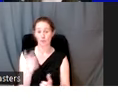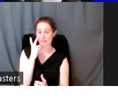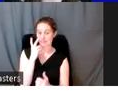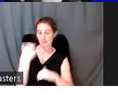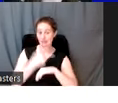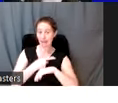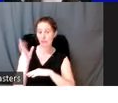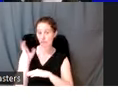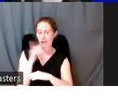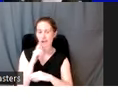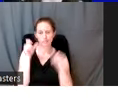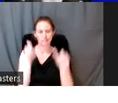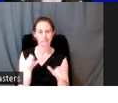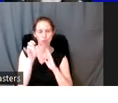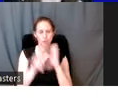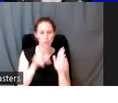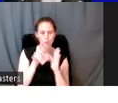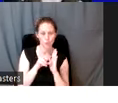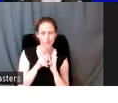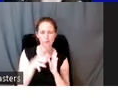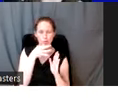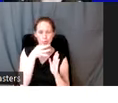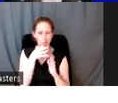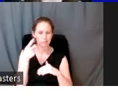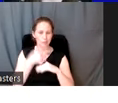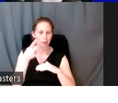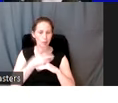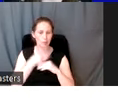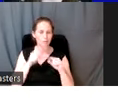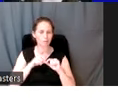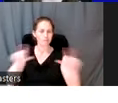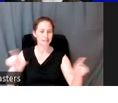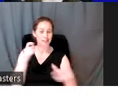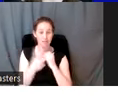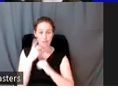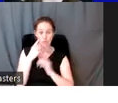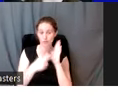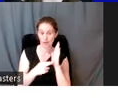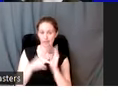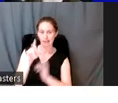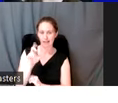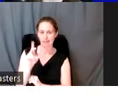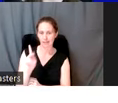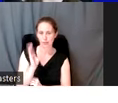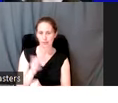post it on the AIA's YouTube channel within the next few days, and we'll send everyone that is registered a link when it's ready.